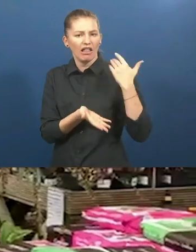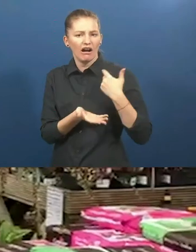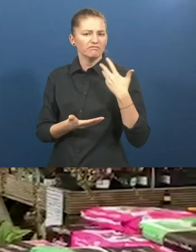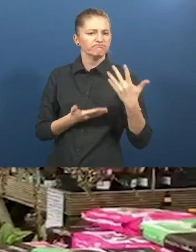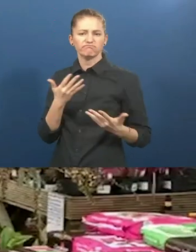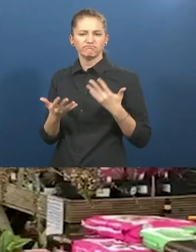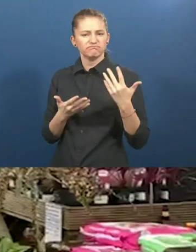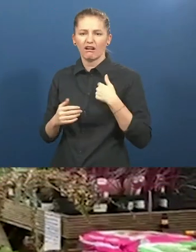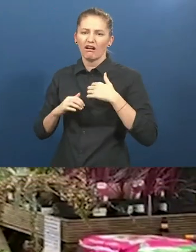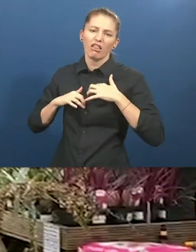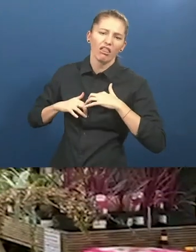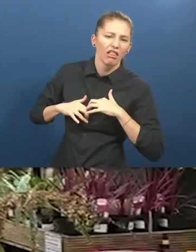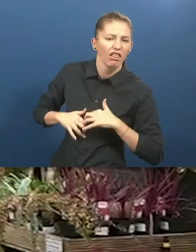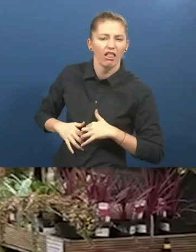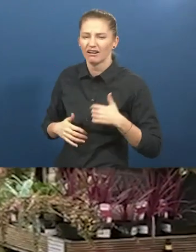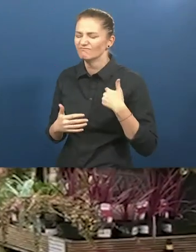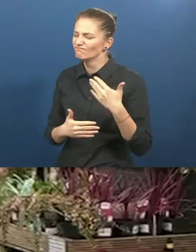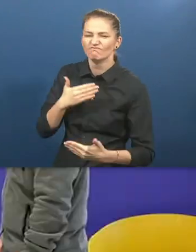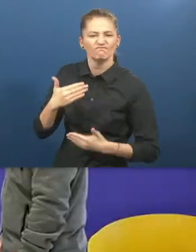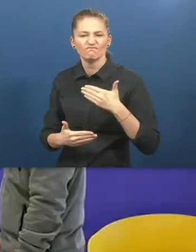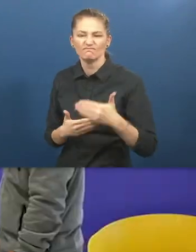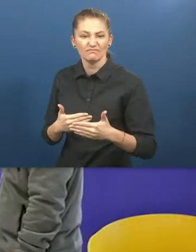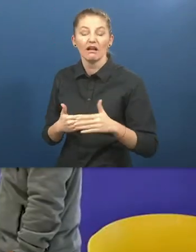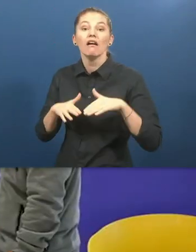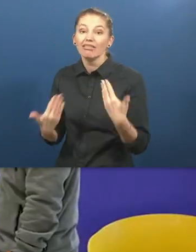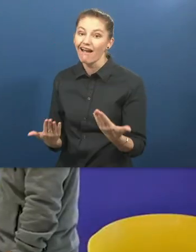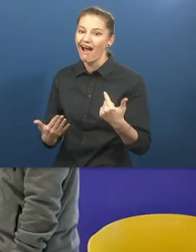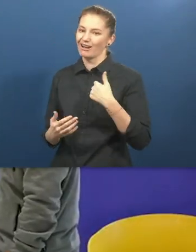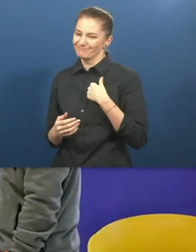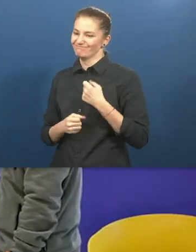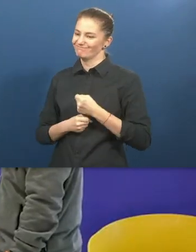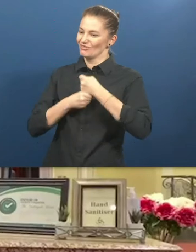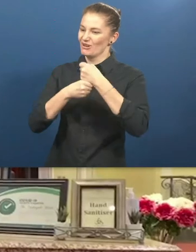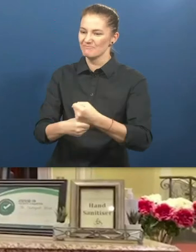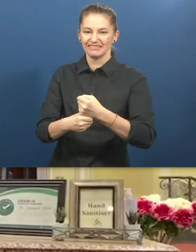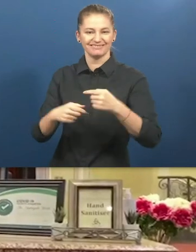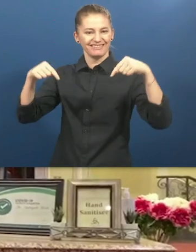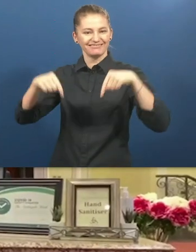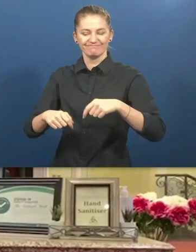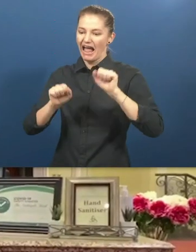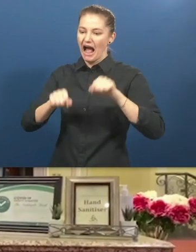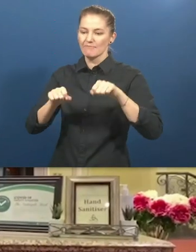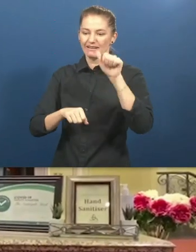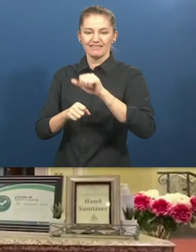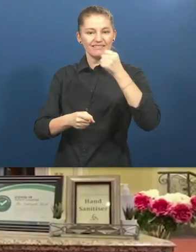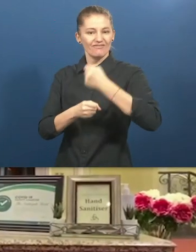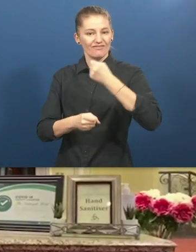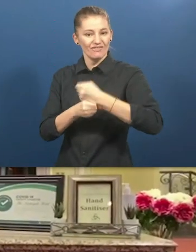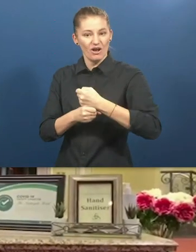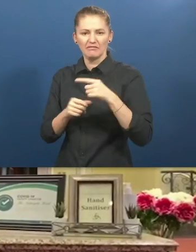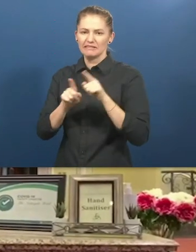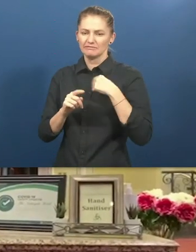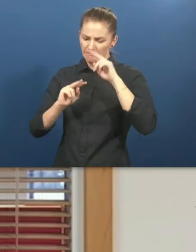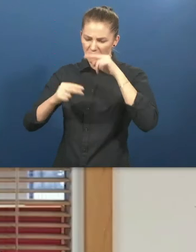After a while I was encouraged by my job coach to get involved in advocacy. I'm now the first ever President of the Ability Board. I